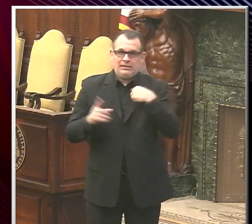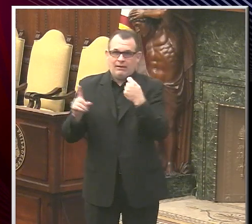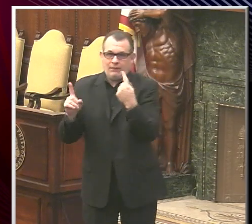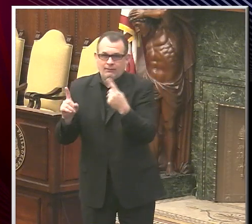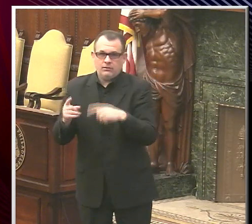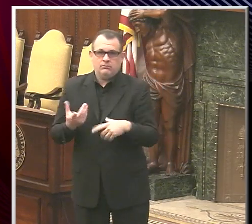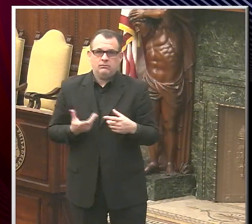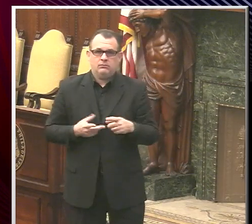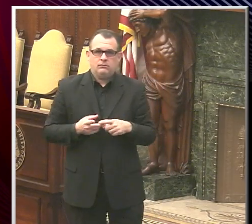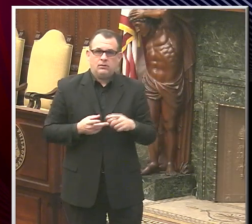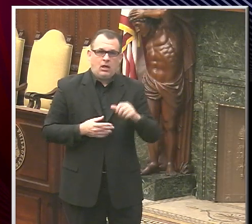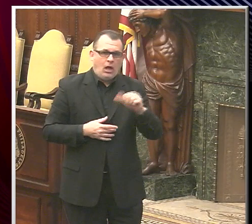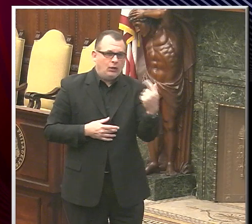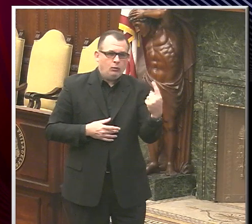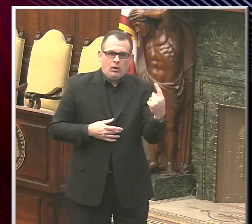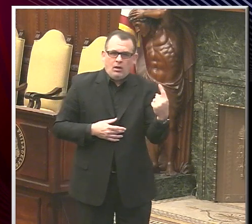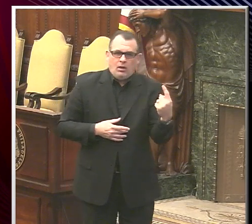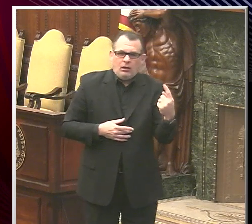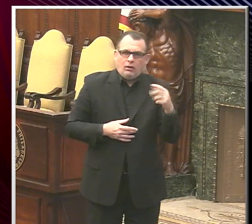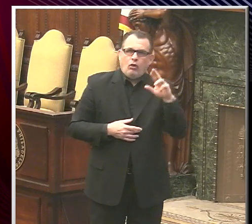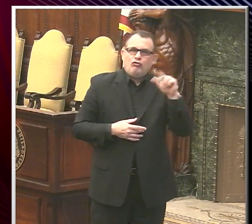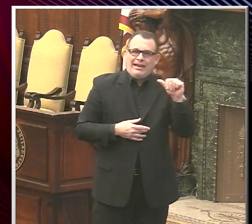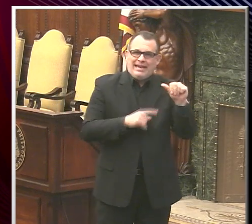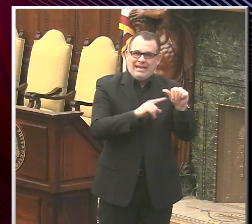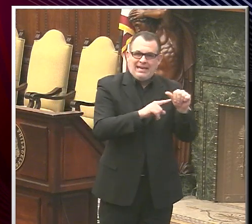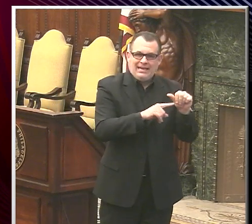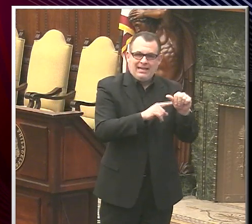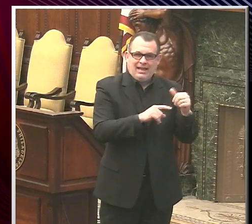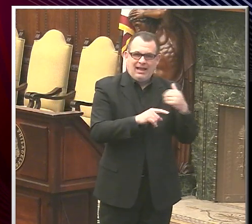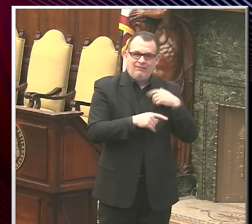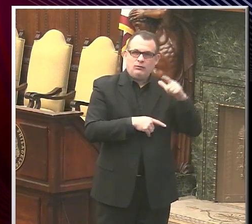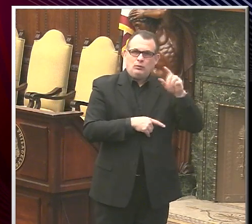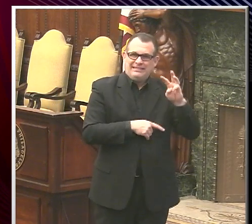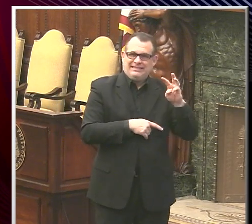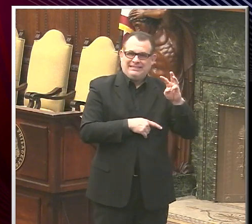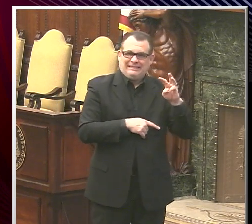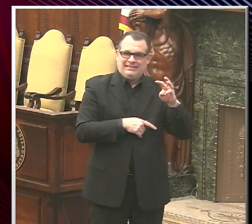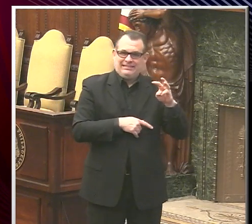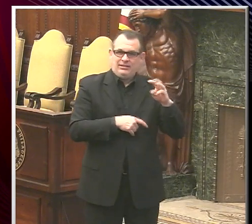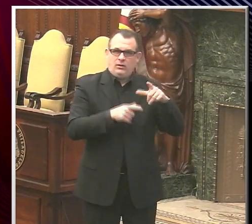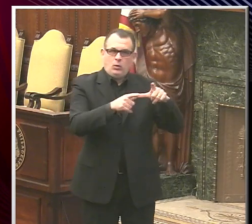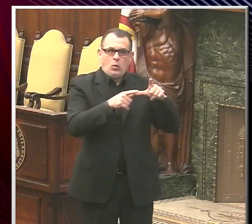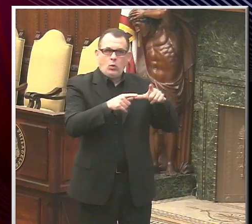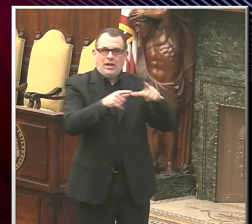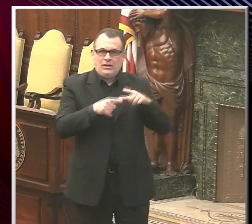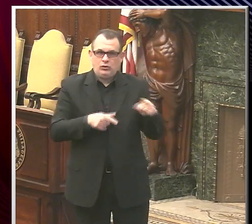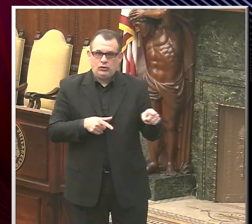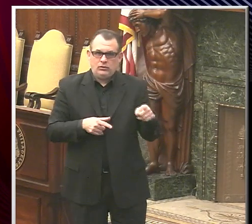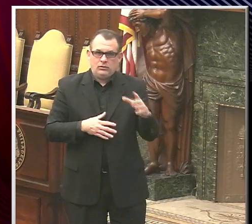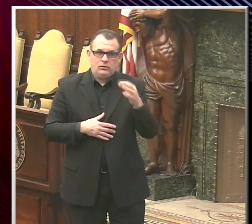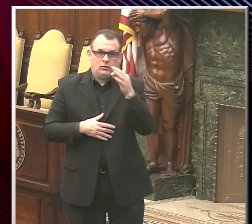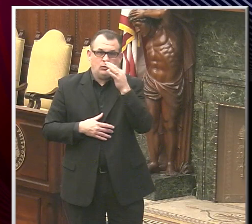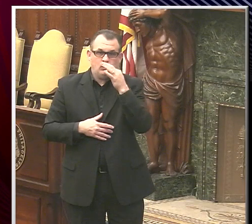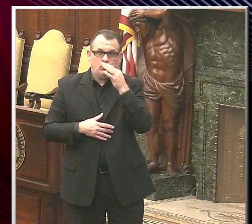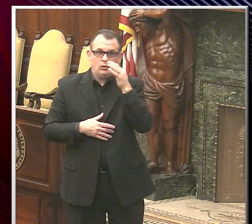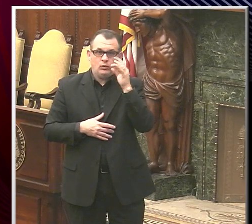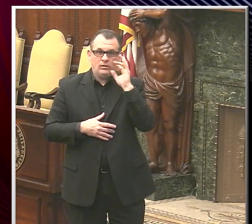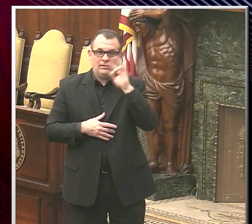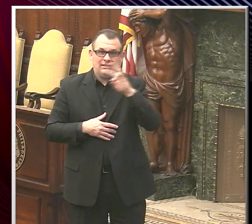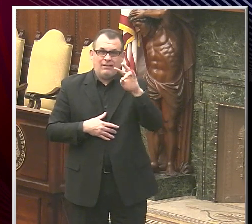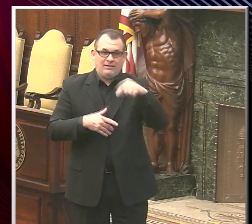vaccination. The Rite Aid currently has 26 locations, and that will be expanding to 77 locations this weekend.